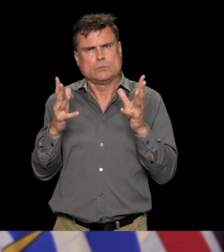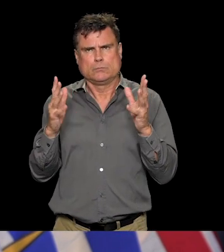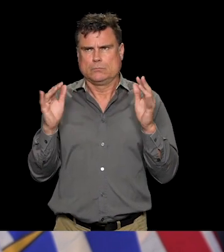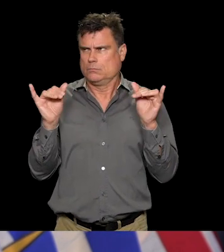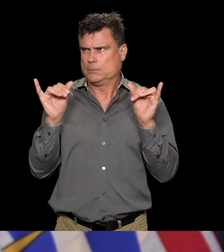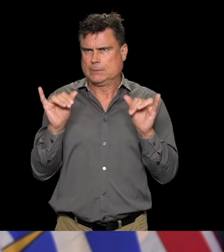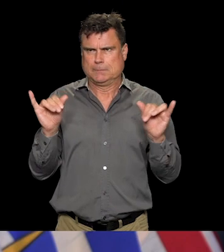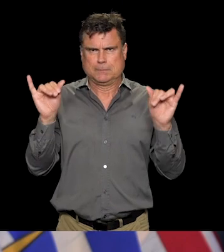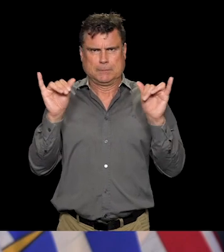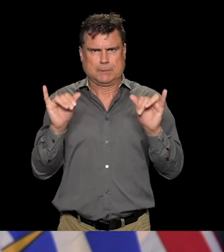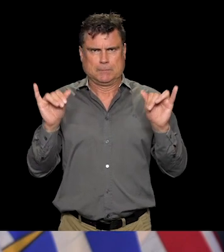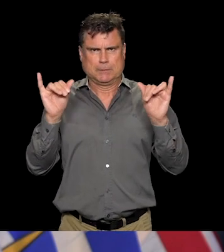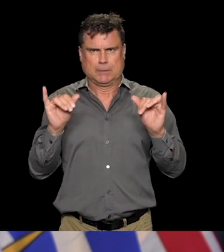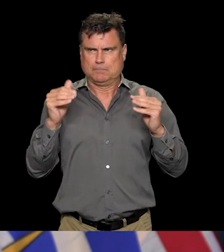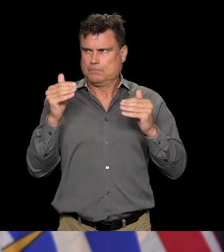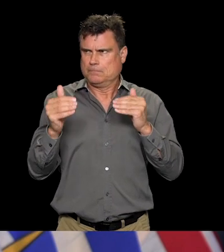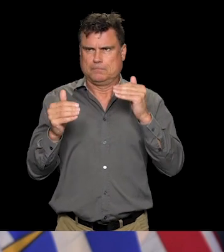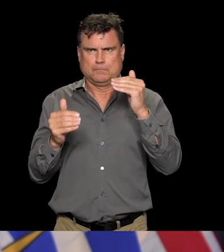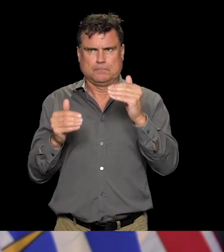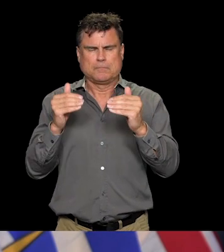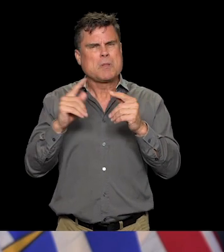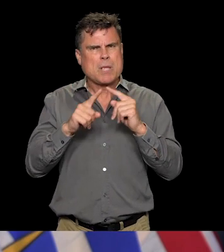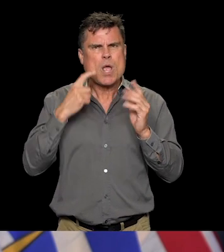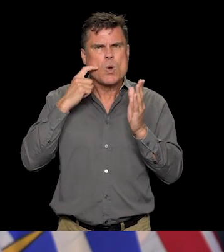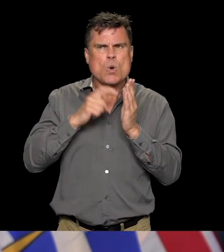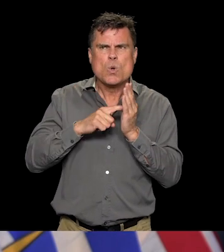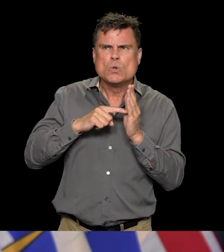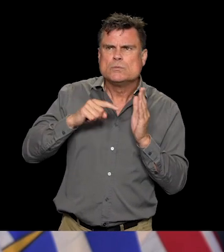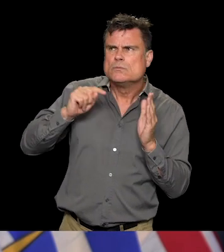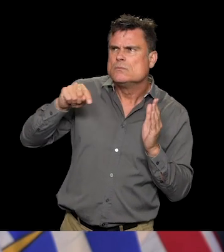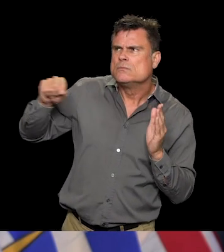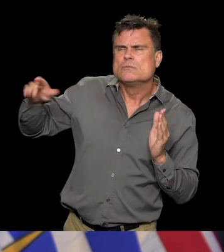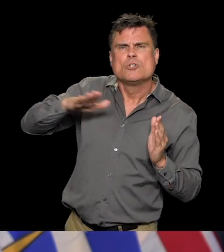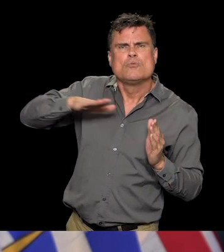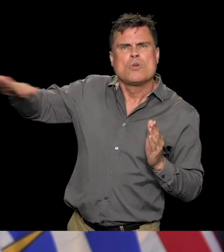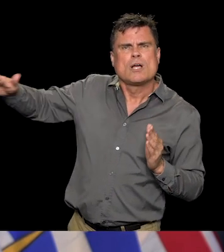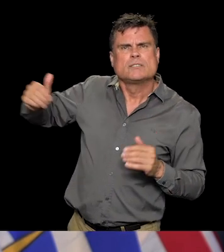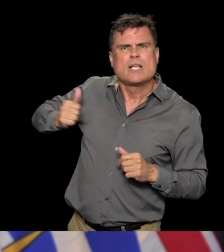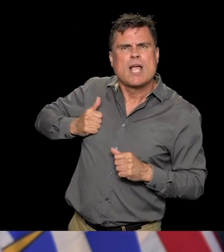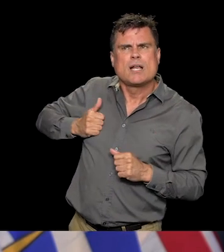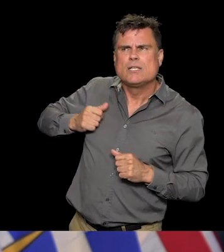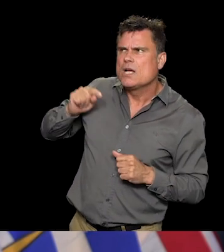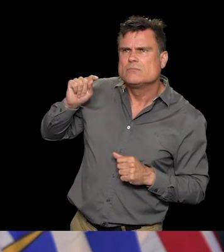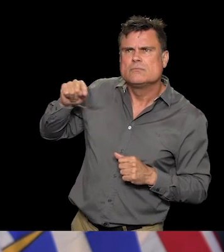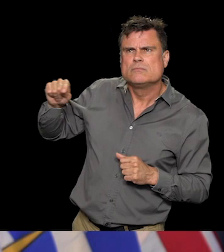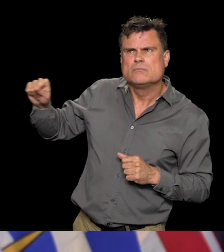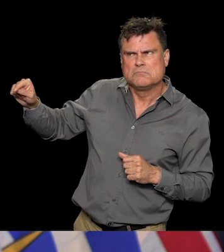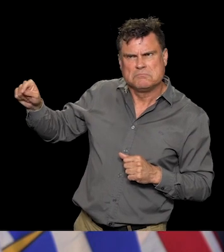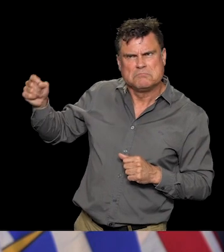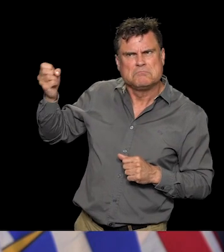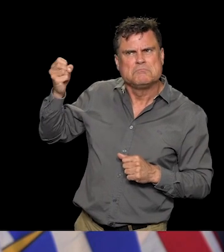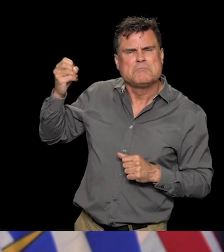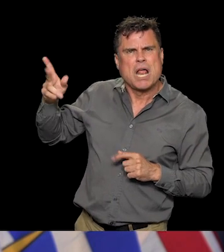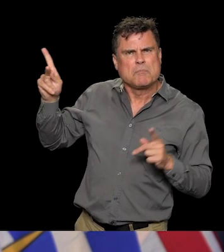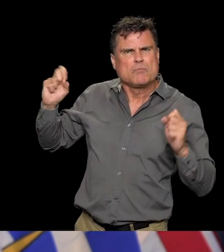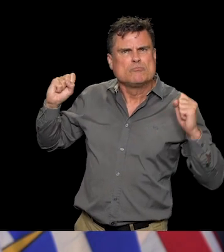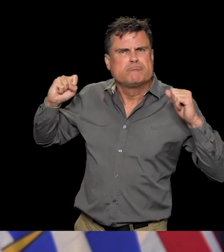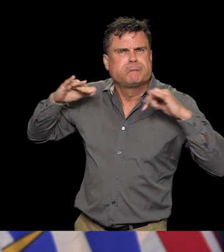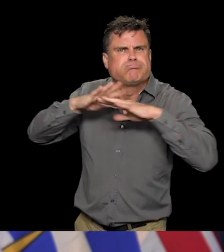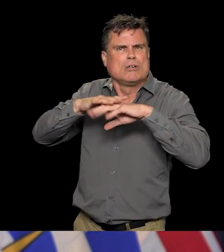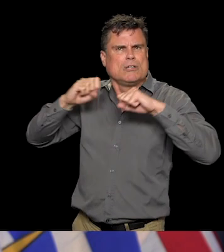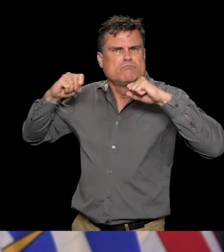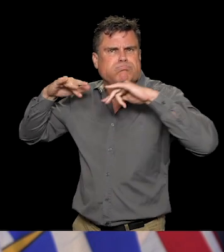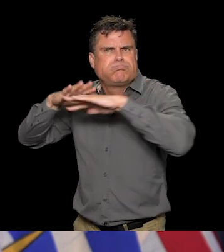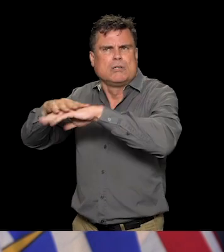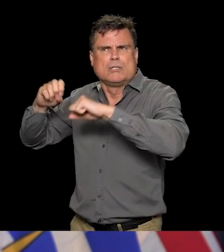across Canada are not following the orders against mass gatherings. The Prime Minister attended one and here in BC the MP for Richmond Centre